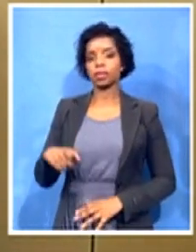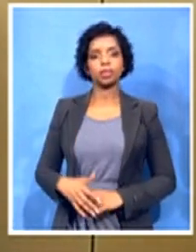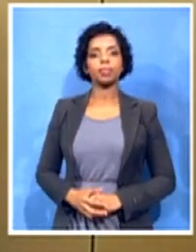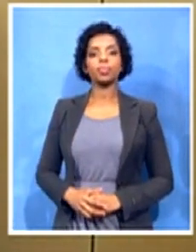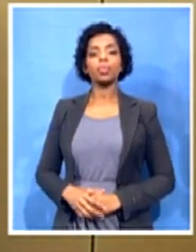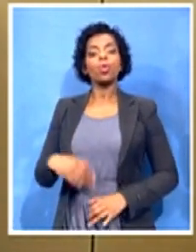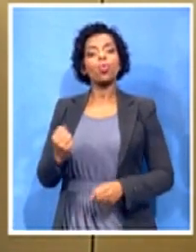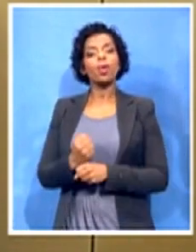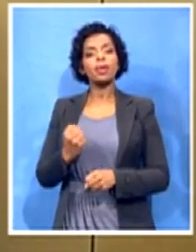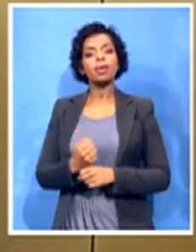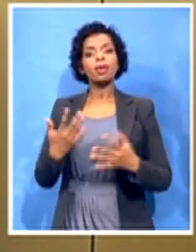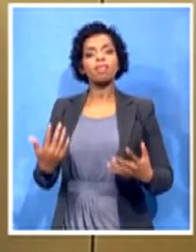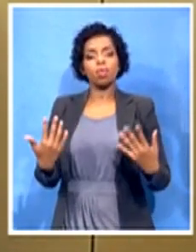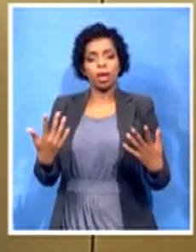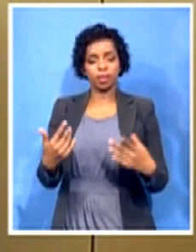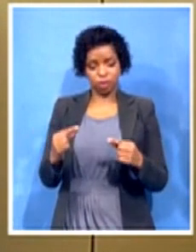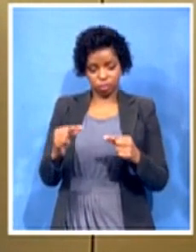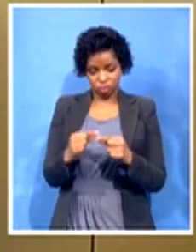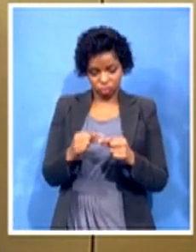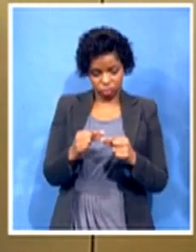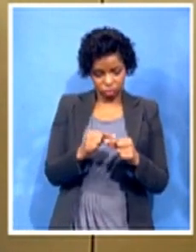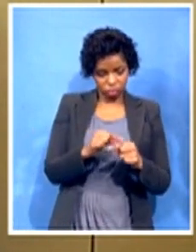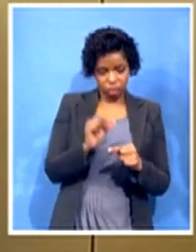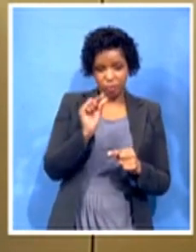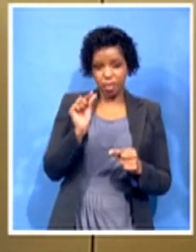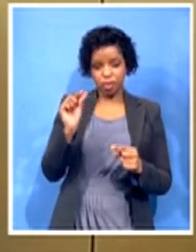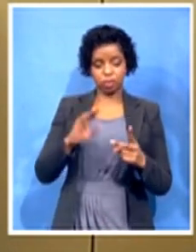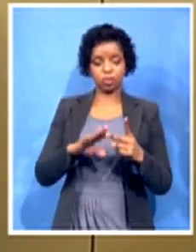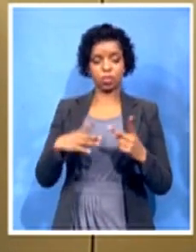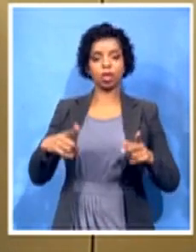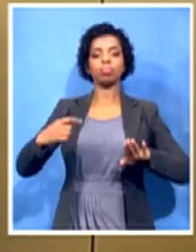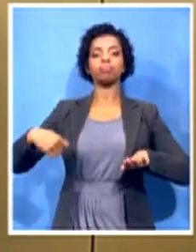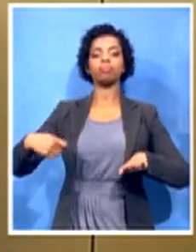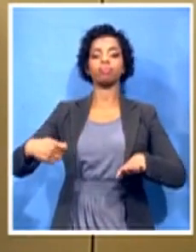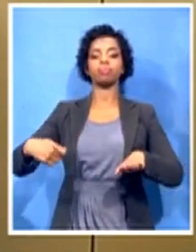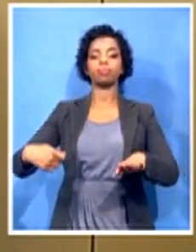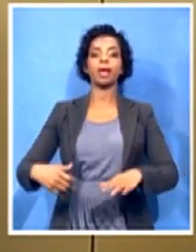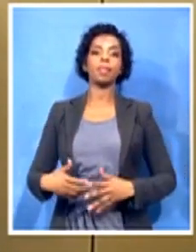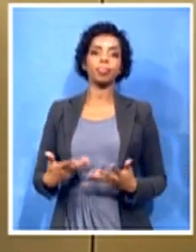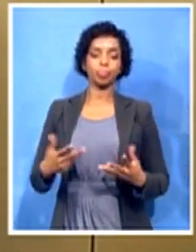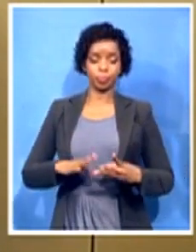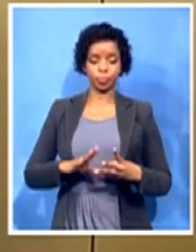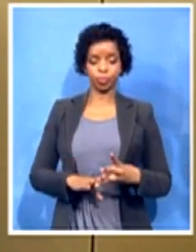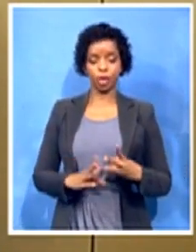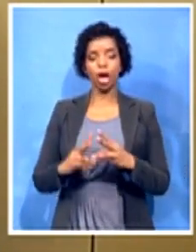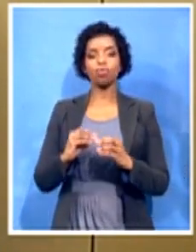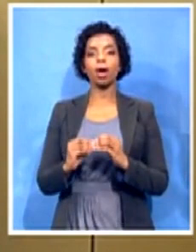and craftwork, we are doing that in one building,